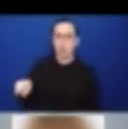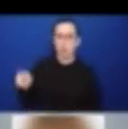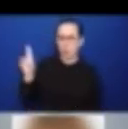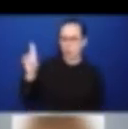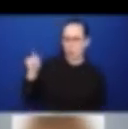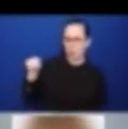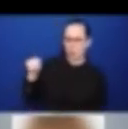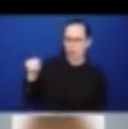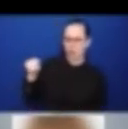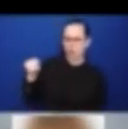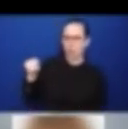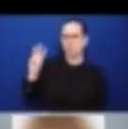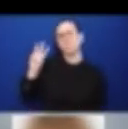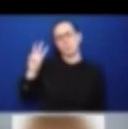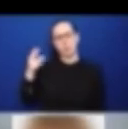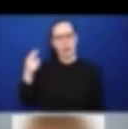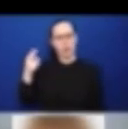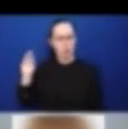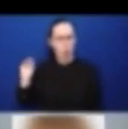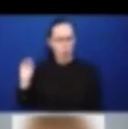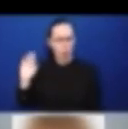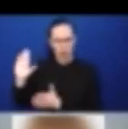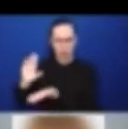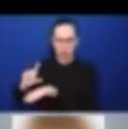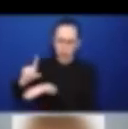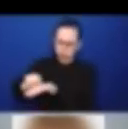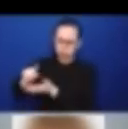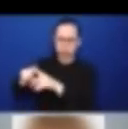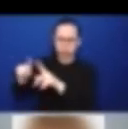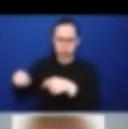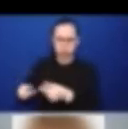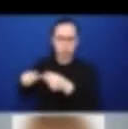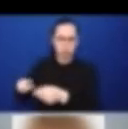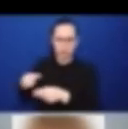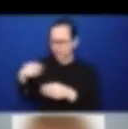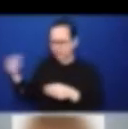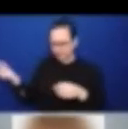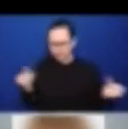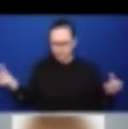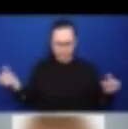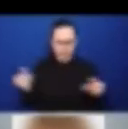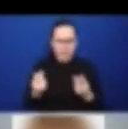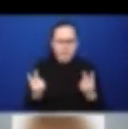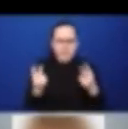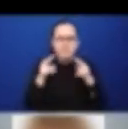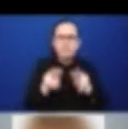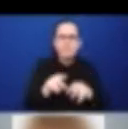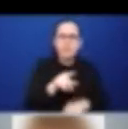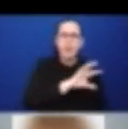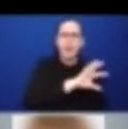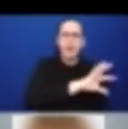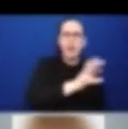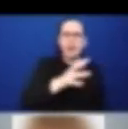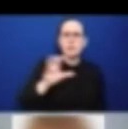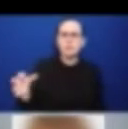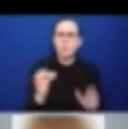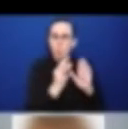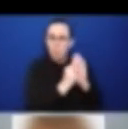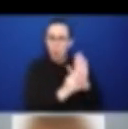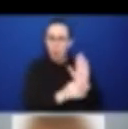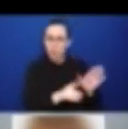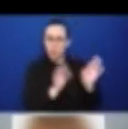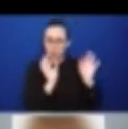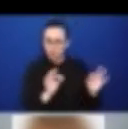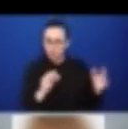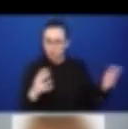to examine to what extent the content of these policies aligned with the commitments these countries had made to